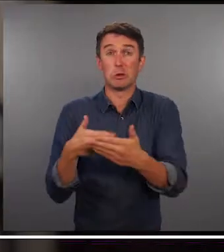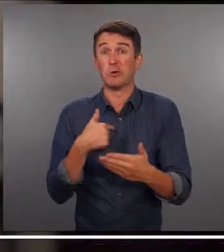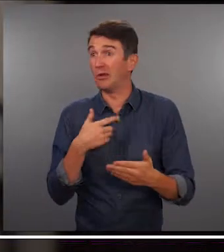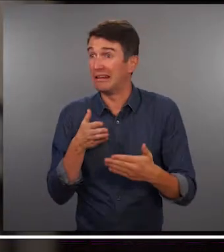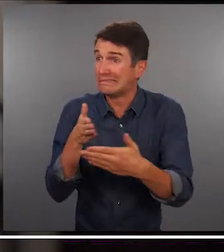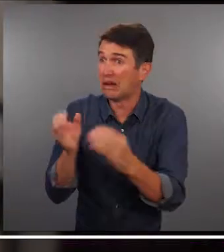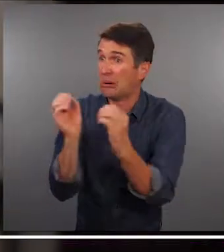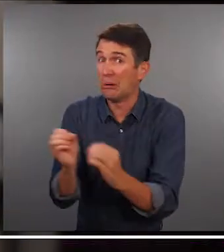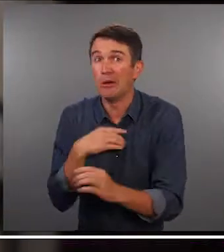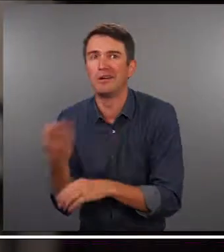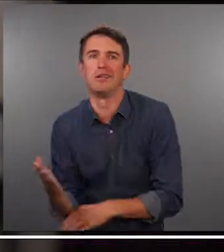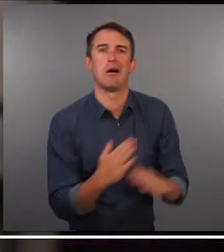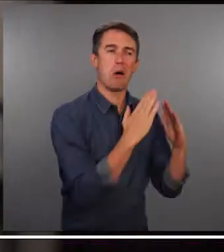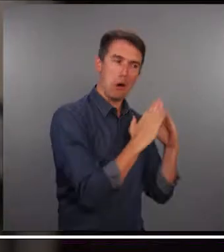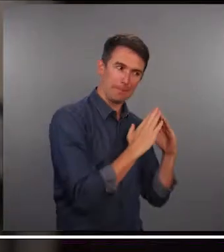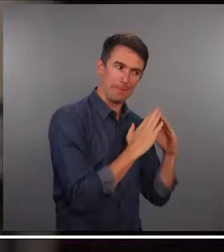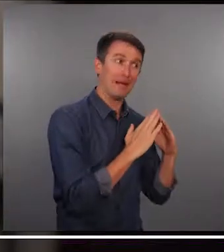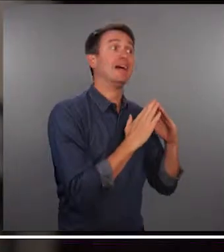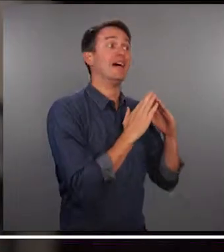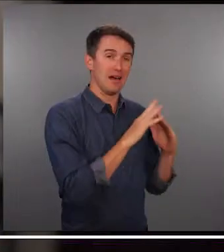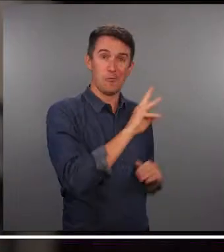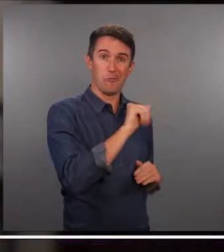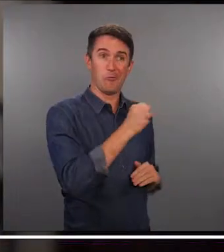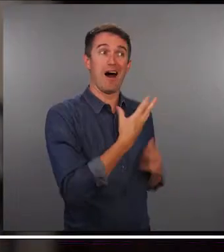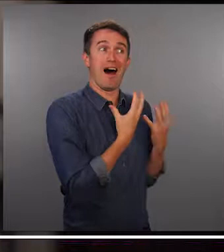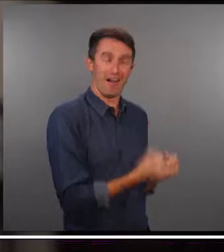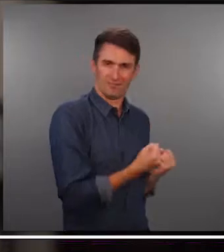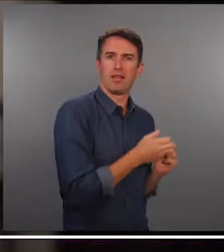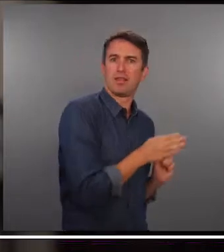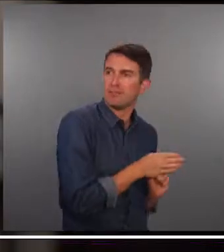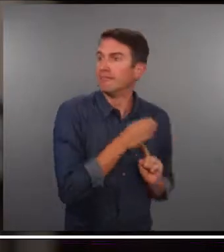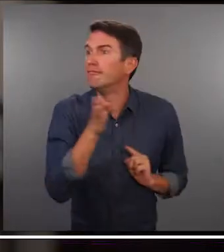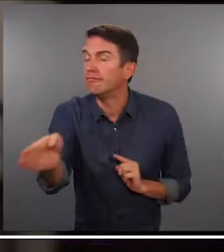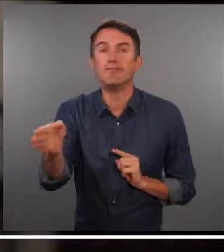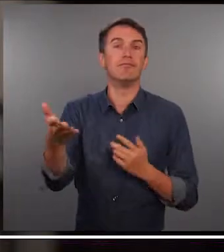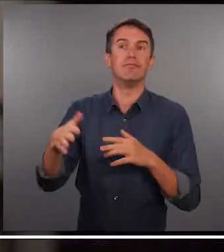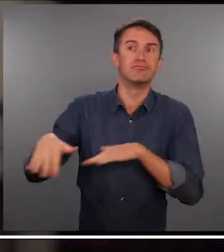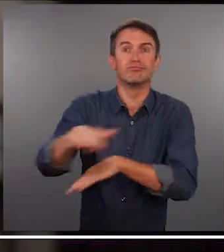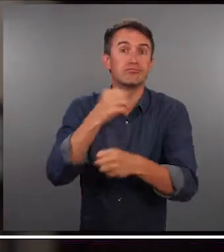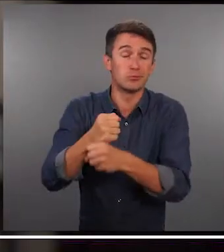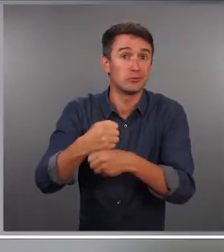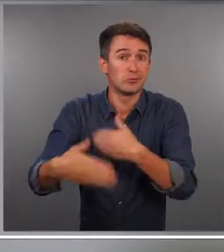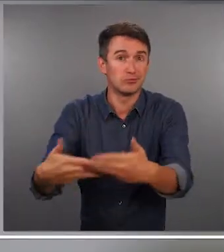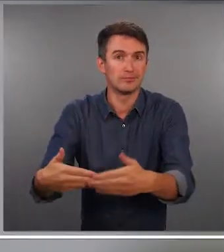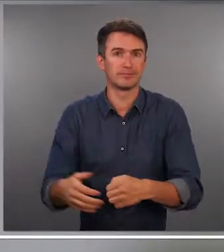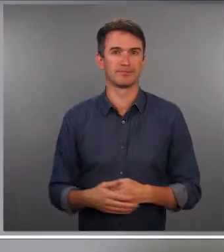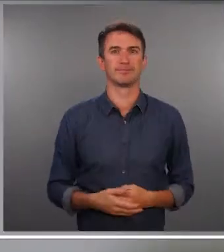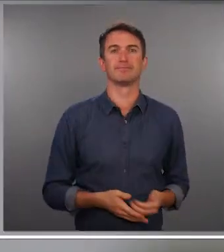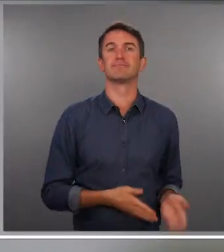based on when I can be able to get back home to be able to use an accessible WASH facility